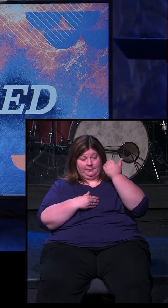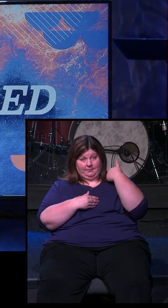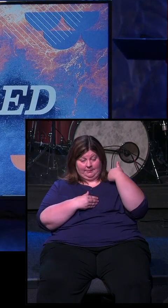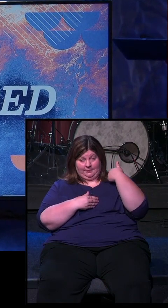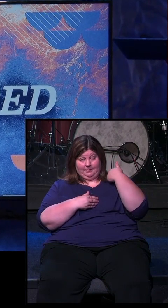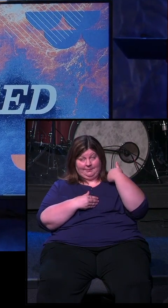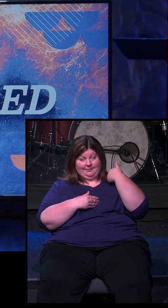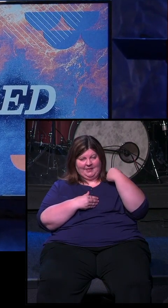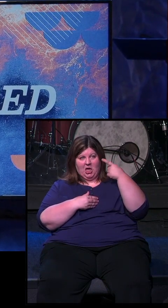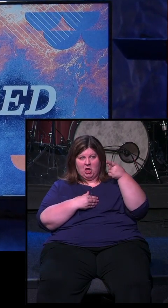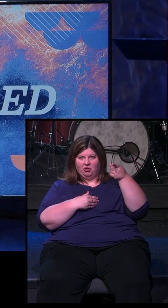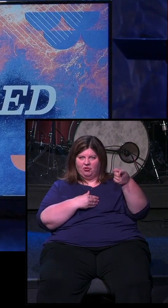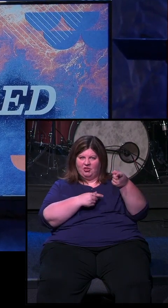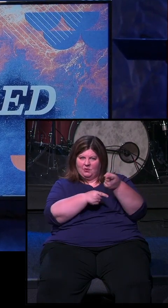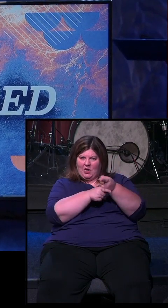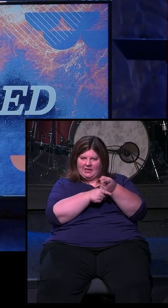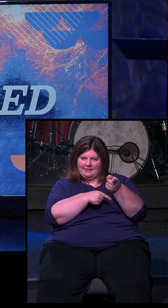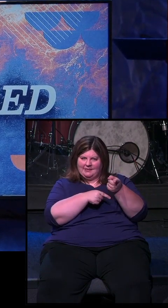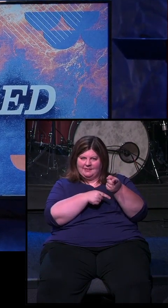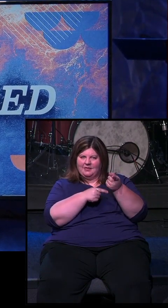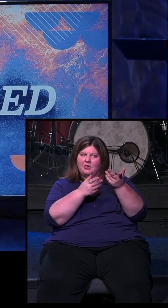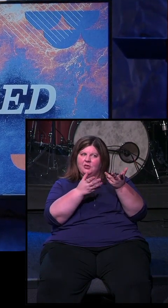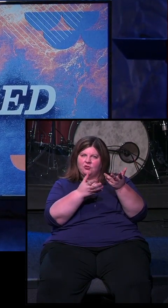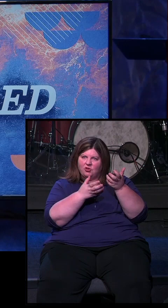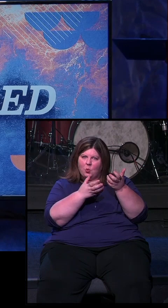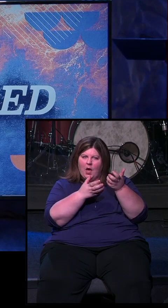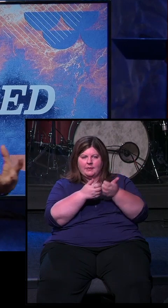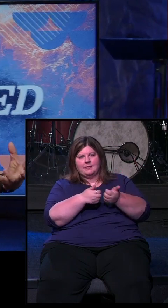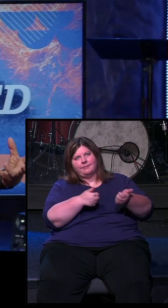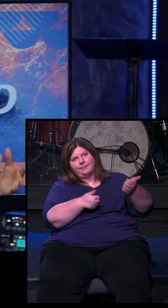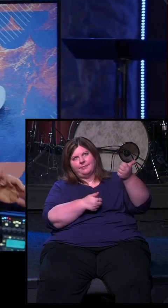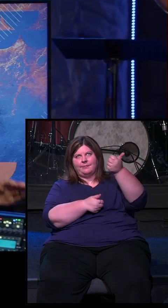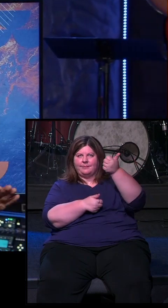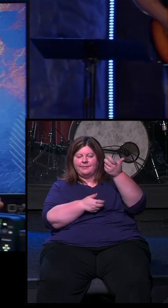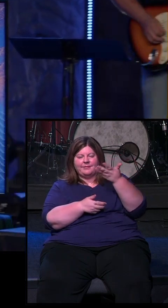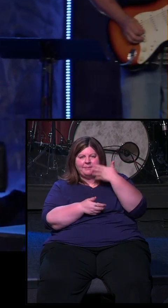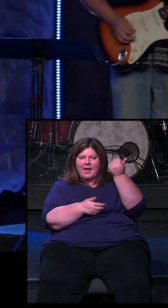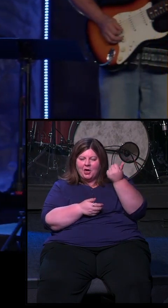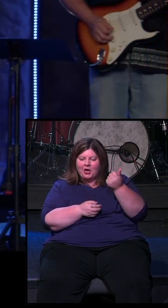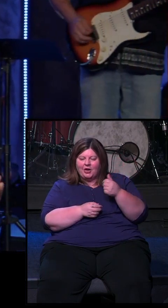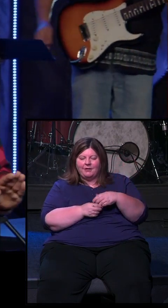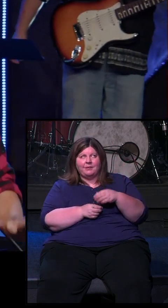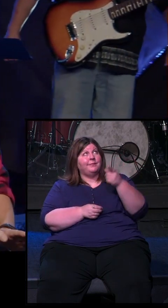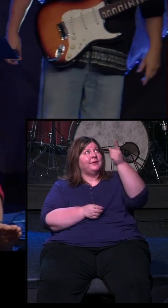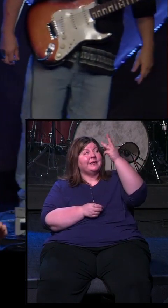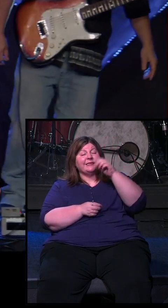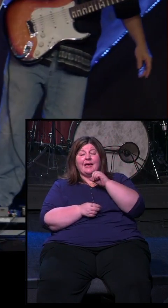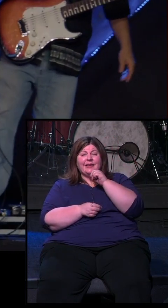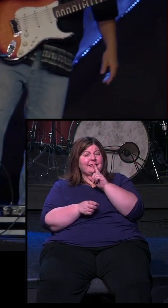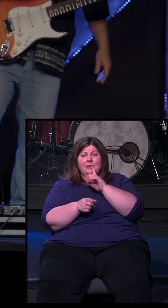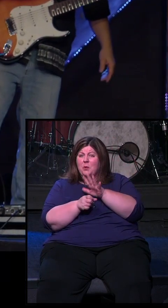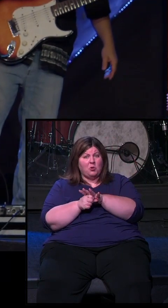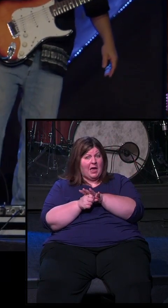she's right. What she's asking for is the bigger thing. It's the better thing. Because here's the thing. God has not promised